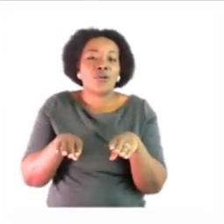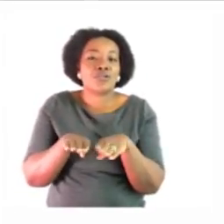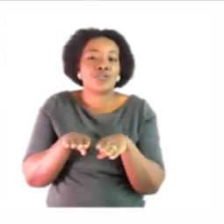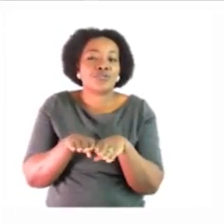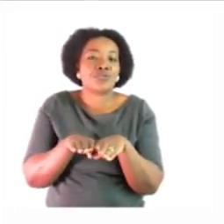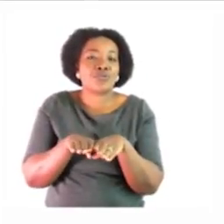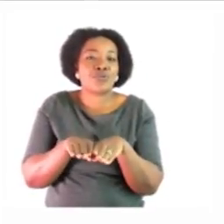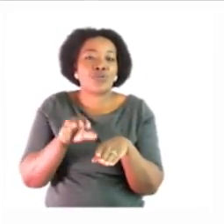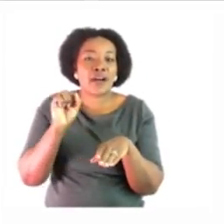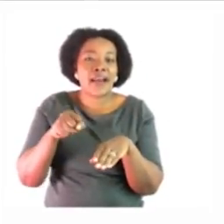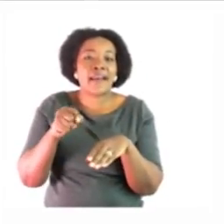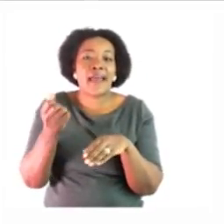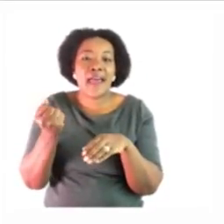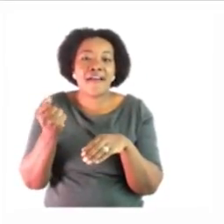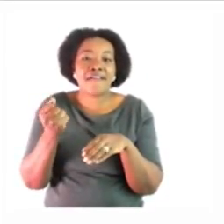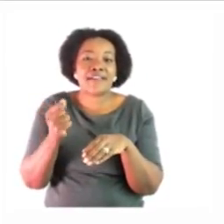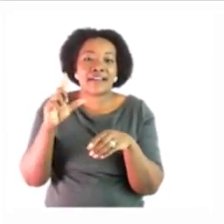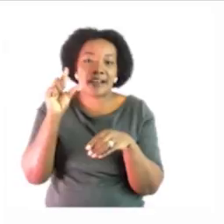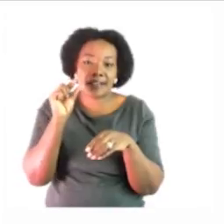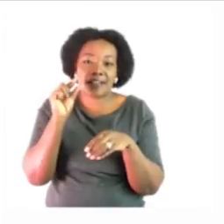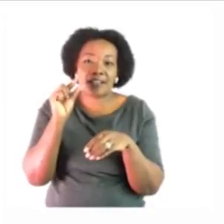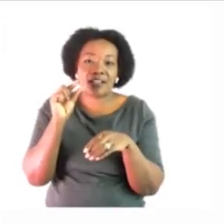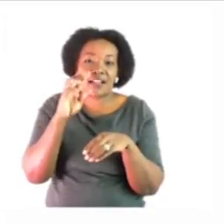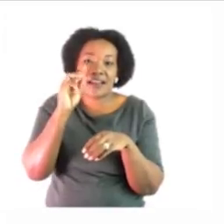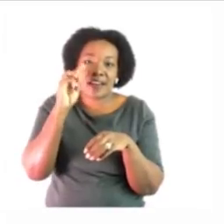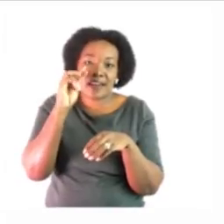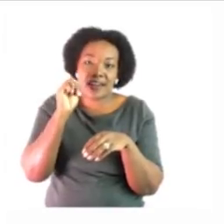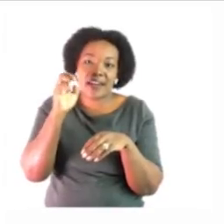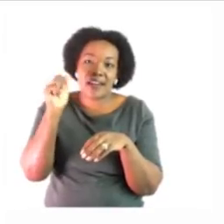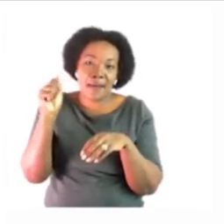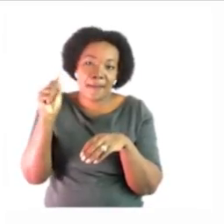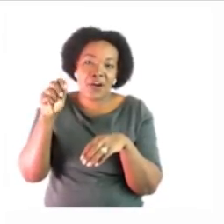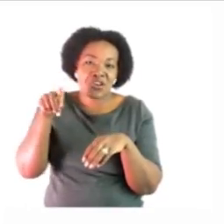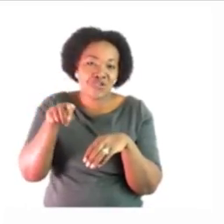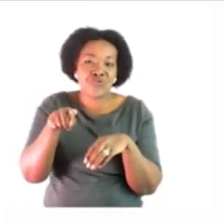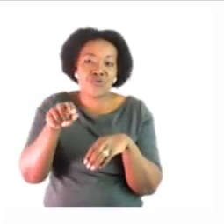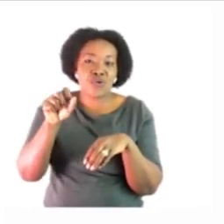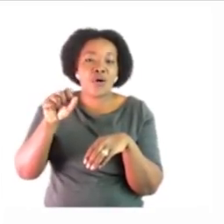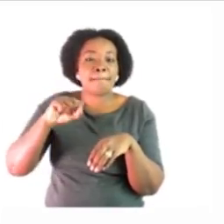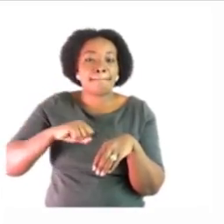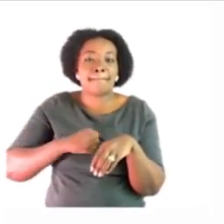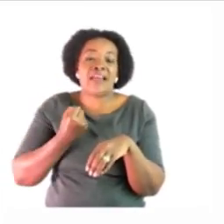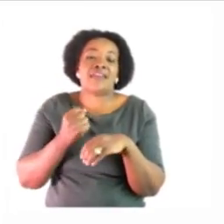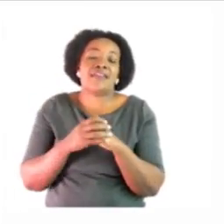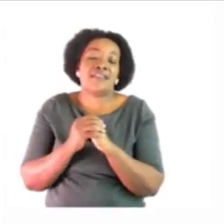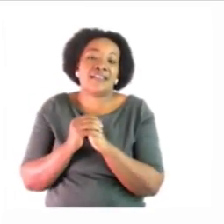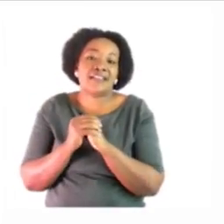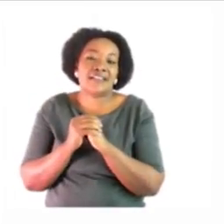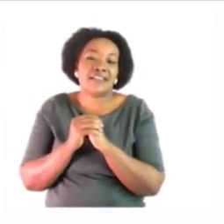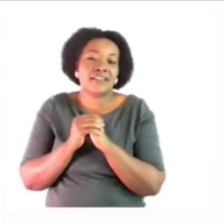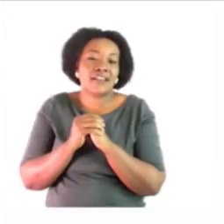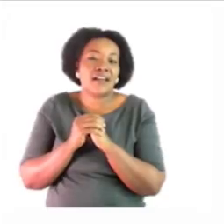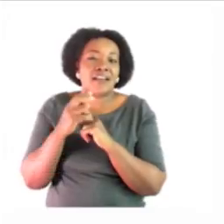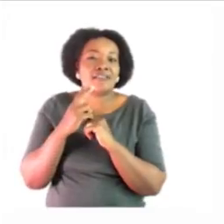can have little m u and my so